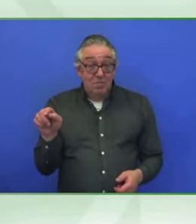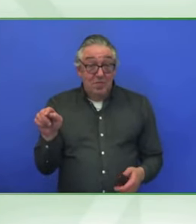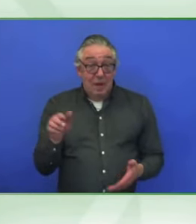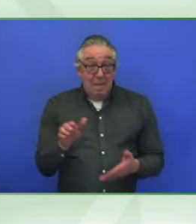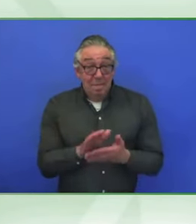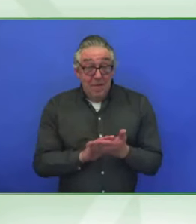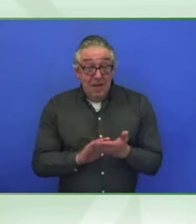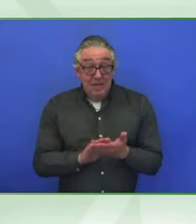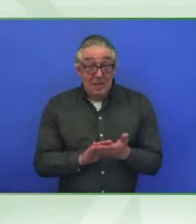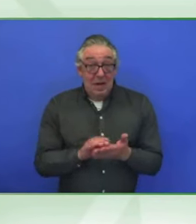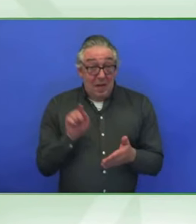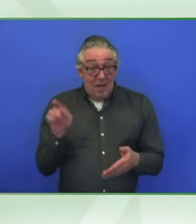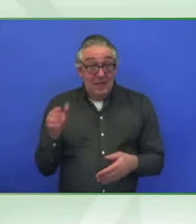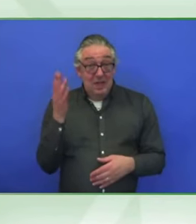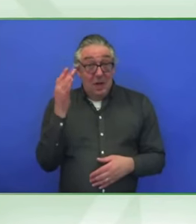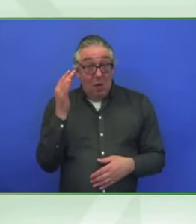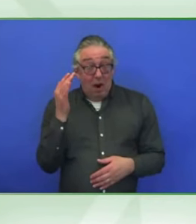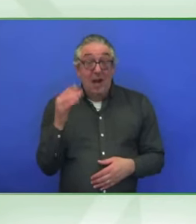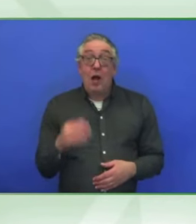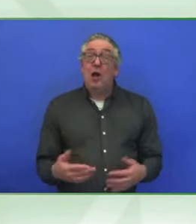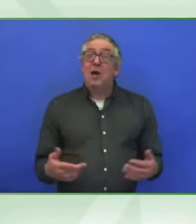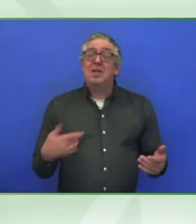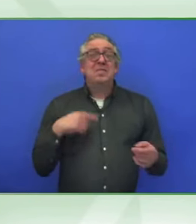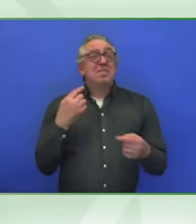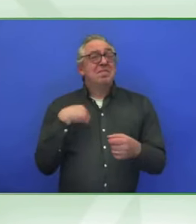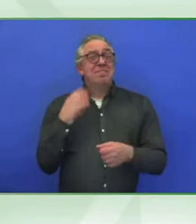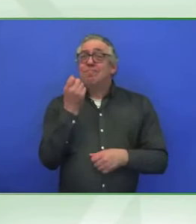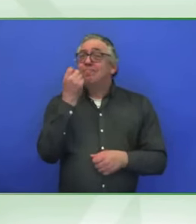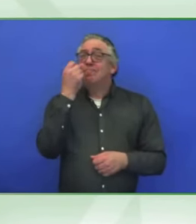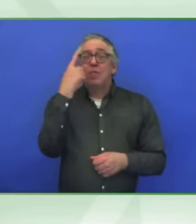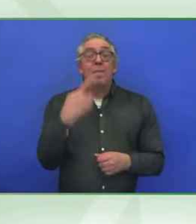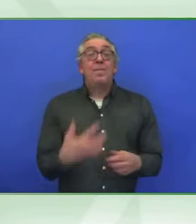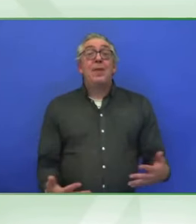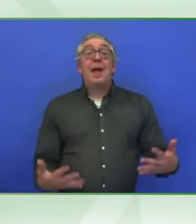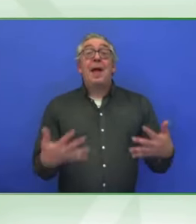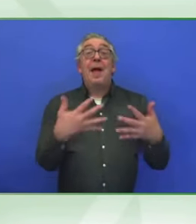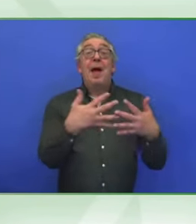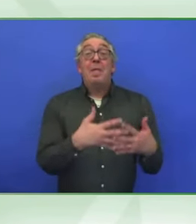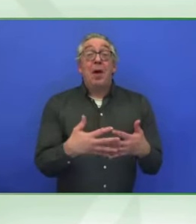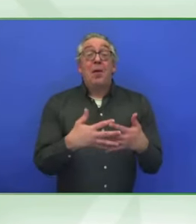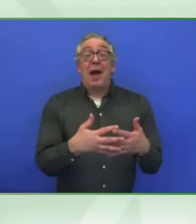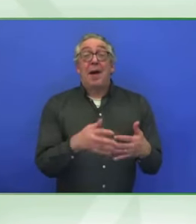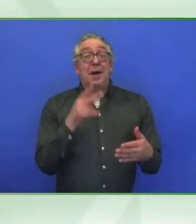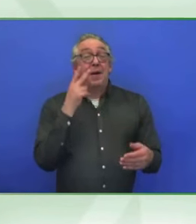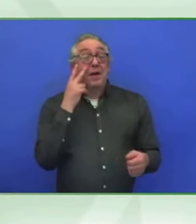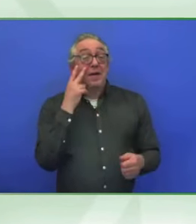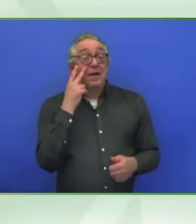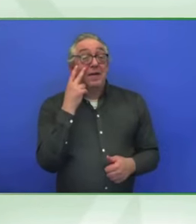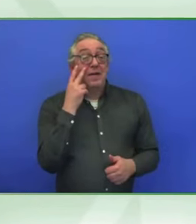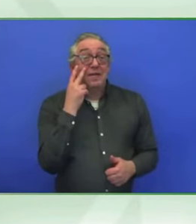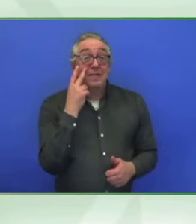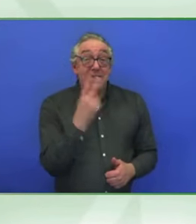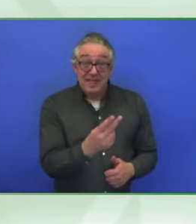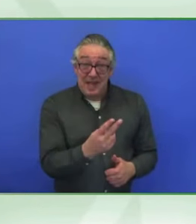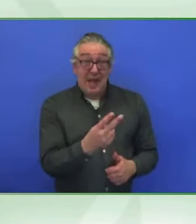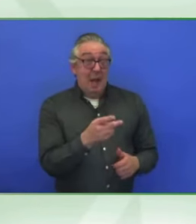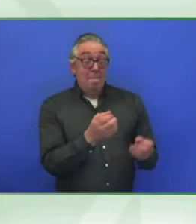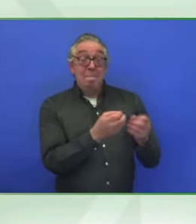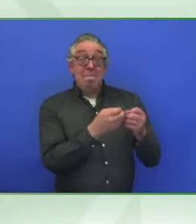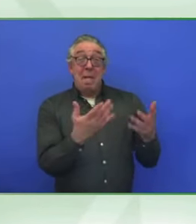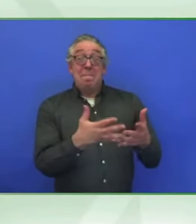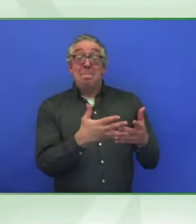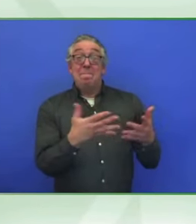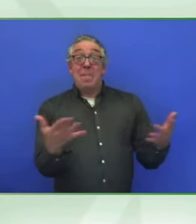management for dereliction of their fiduciary duty to try